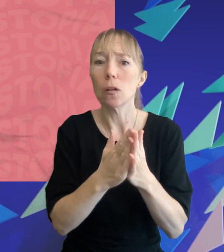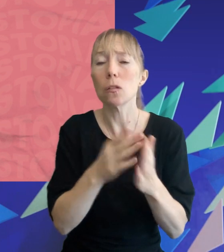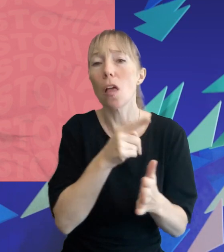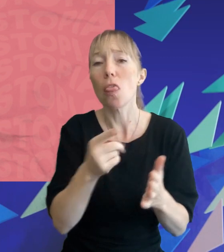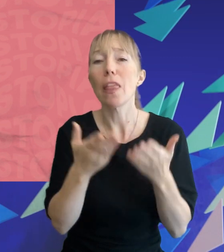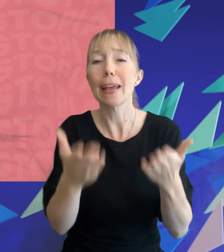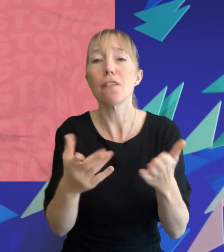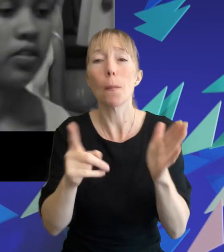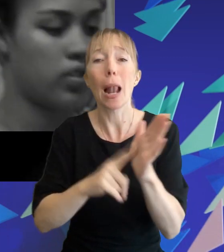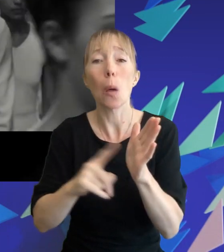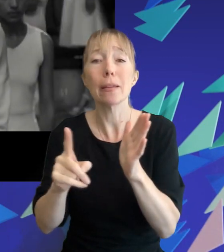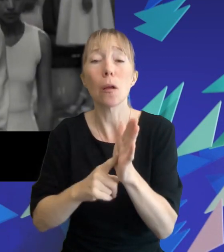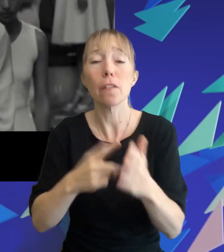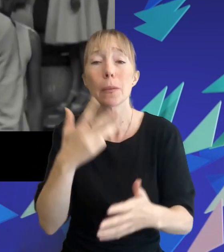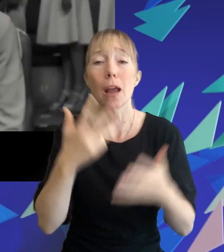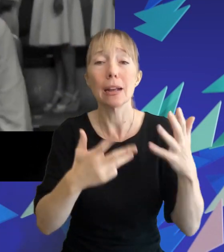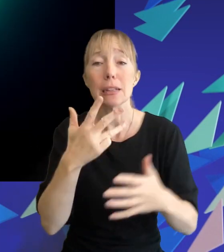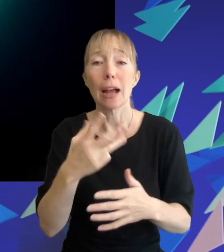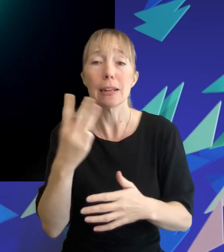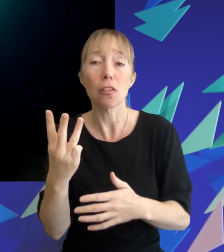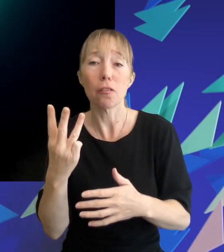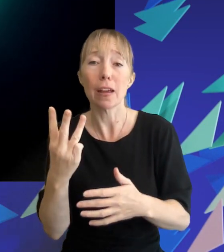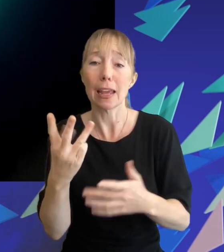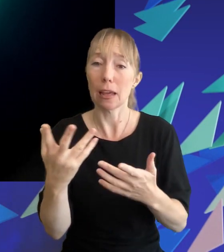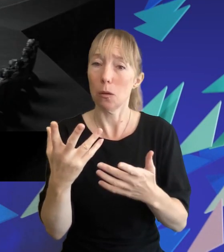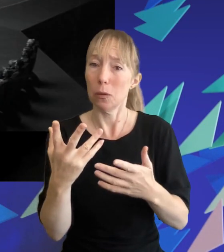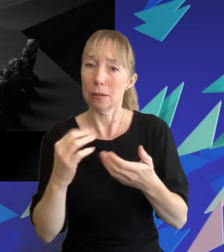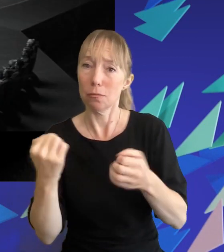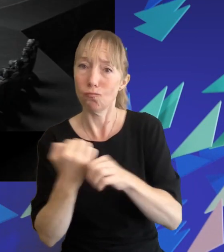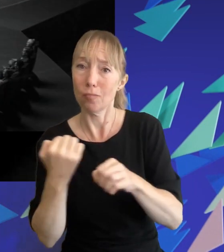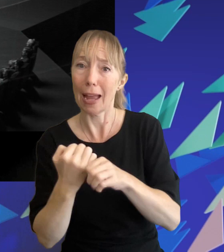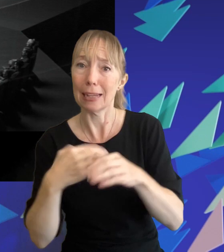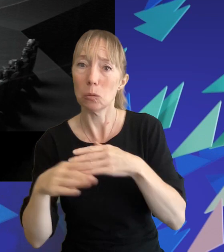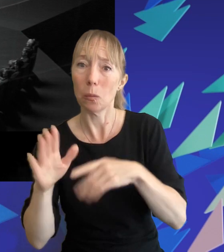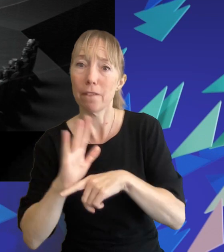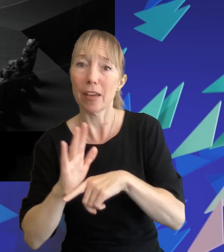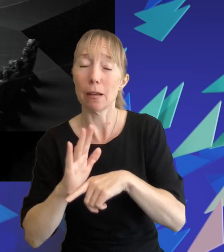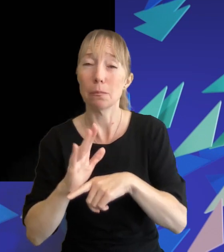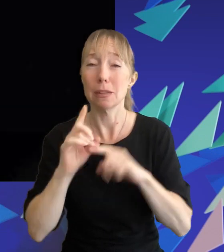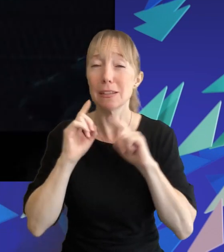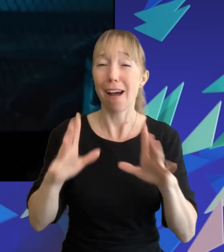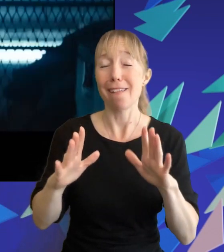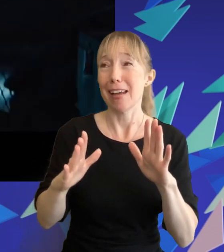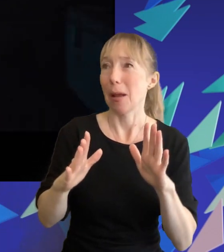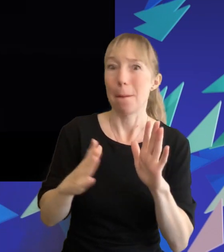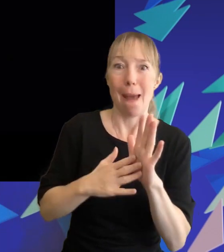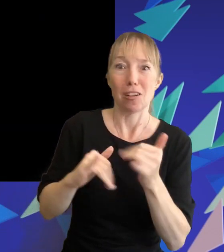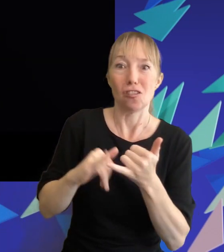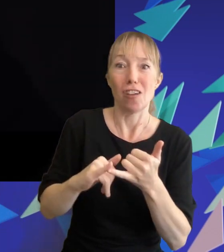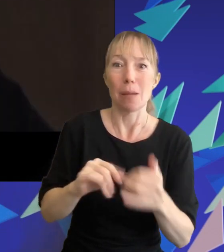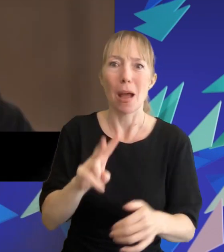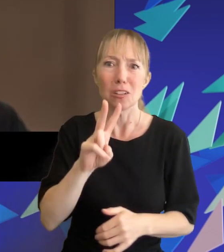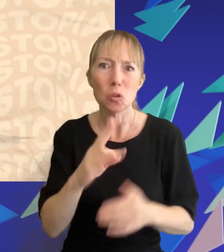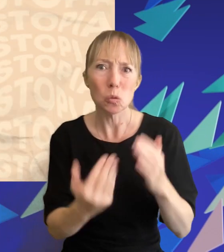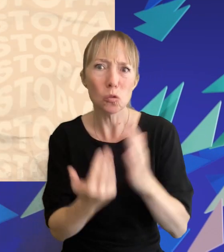from 1993 was given an on-screen adaptation starring the one and only meryl streep and then two new kids on the block